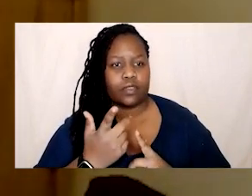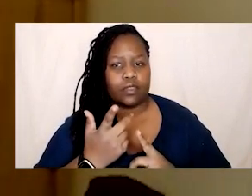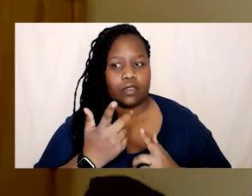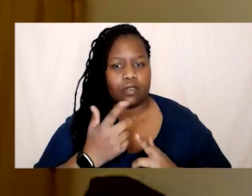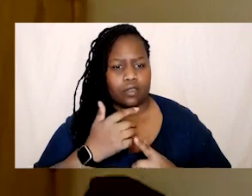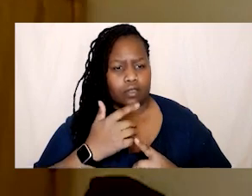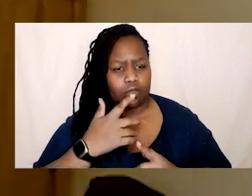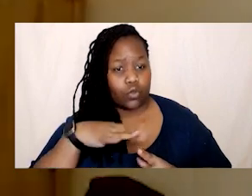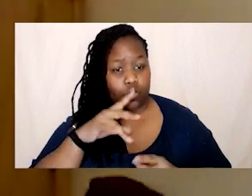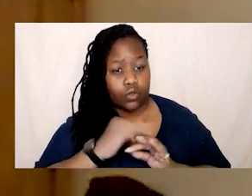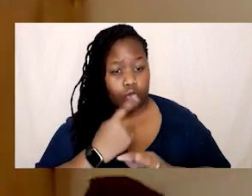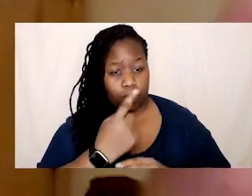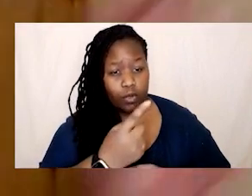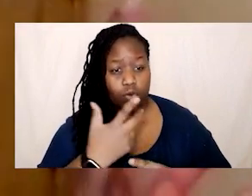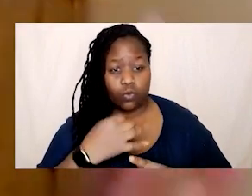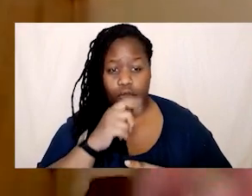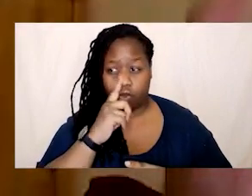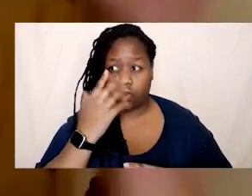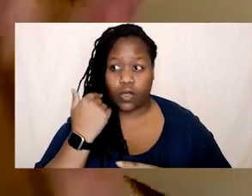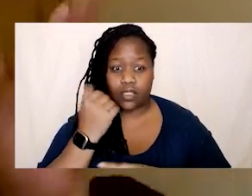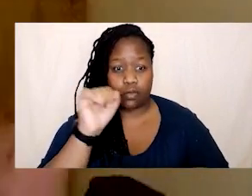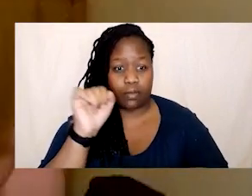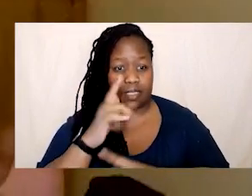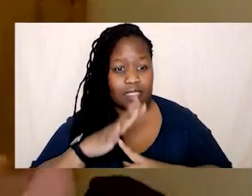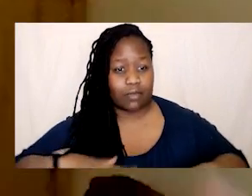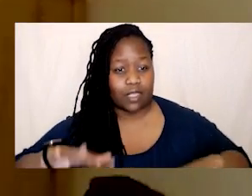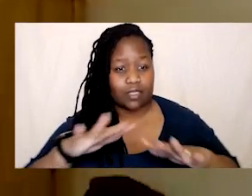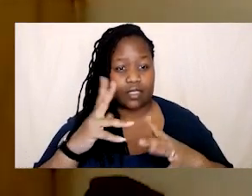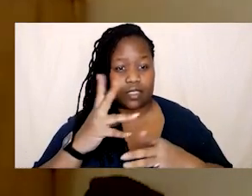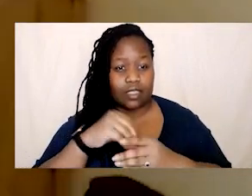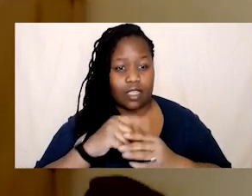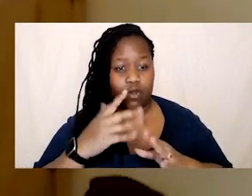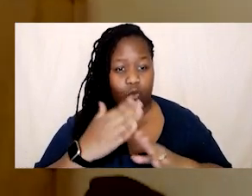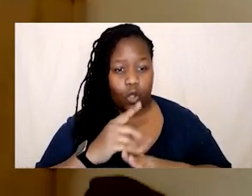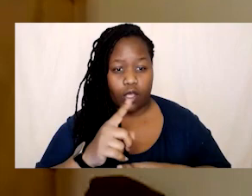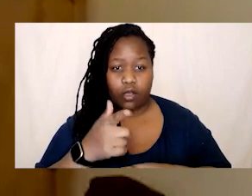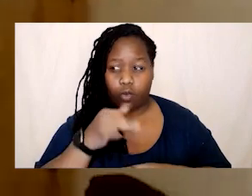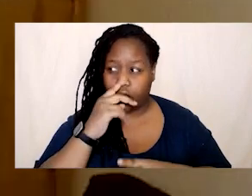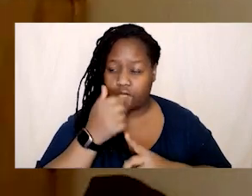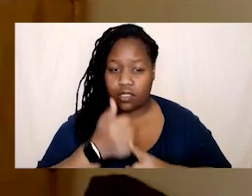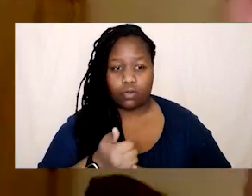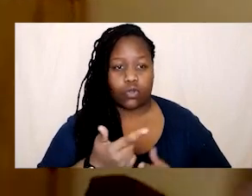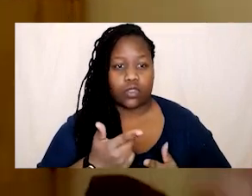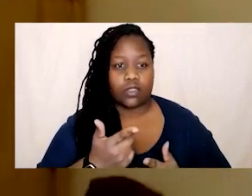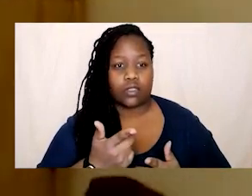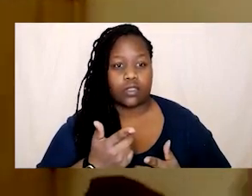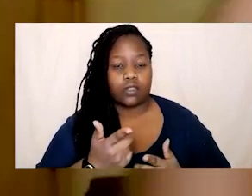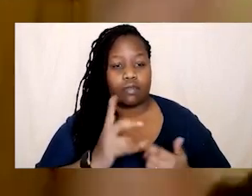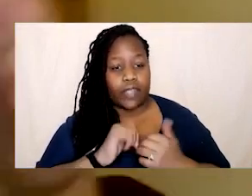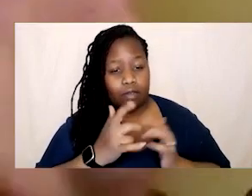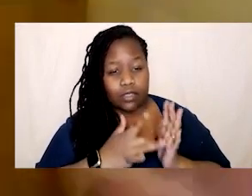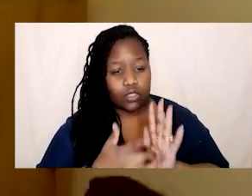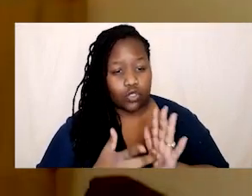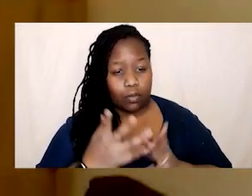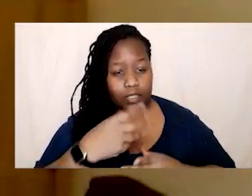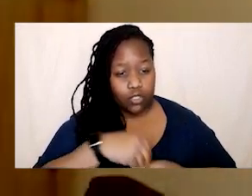supremacy discussion spaces at work like where we come together we just talk through the features we'll be like urgency how is that showing up how is it showing up internally